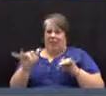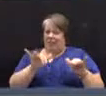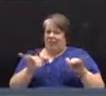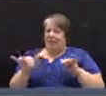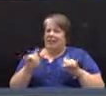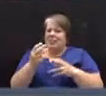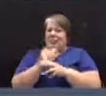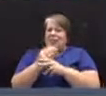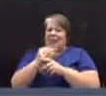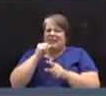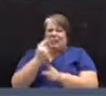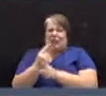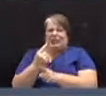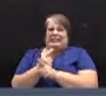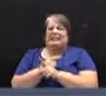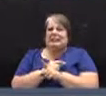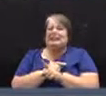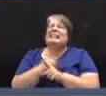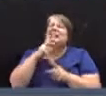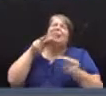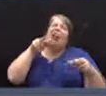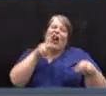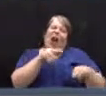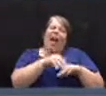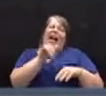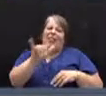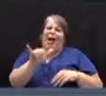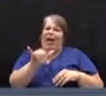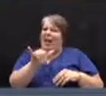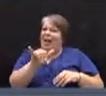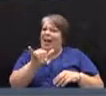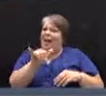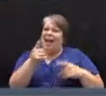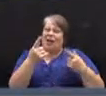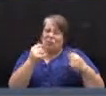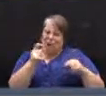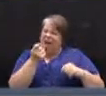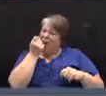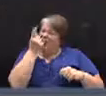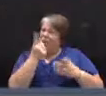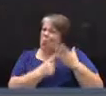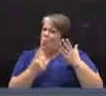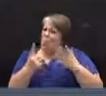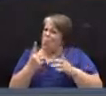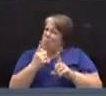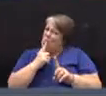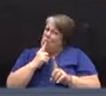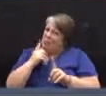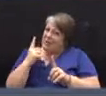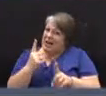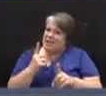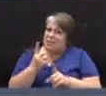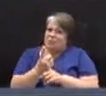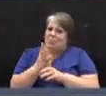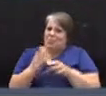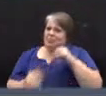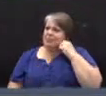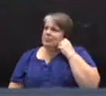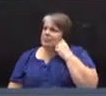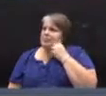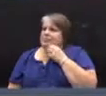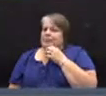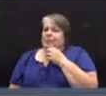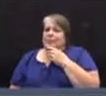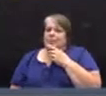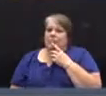after the $800,000. Okay, let me look at that, and I'll try to understand that and try to get you an answer. Okay. Okay? Thanks.